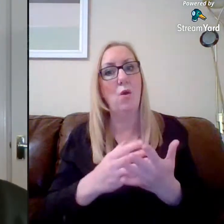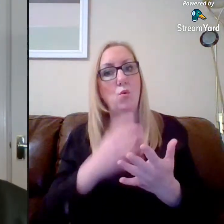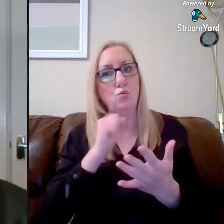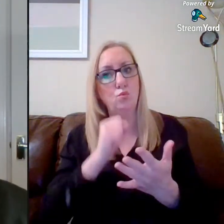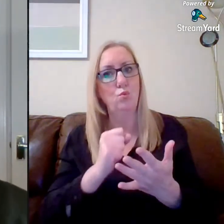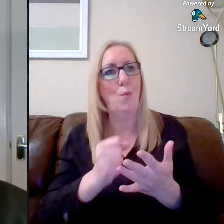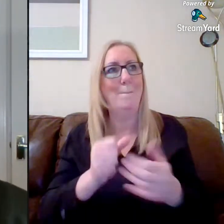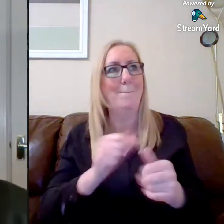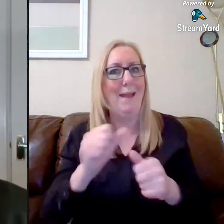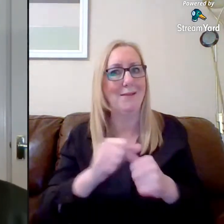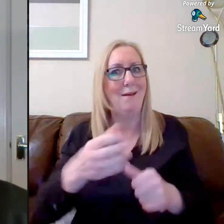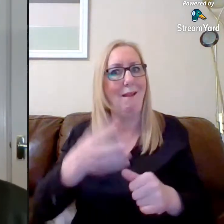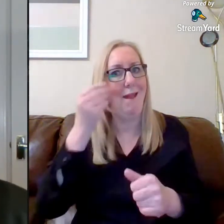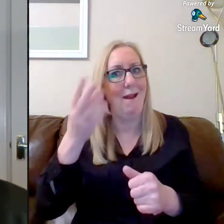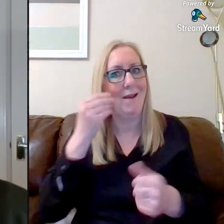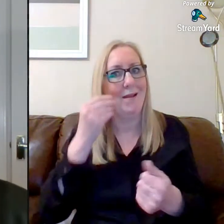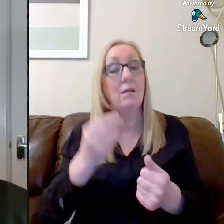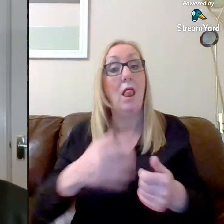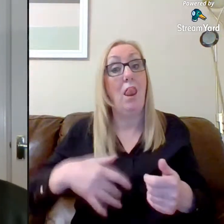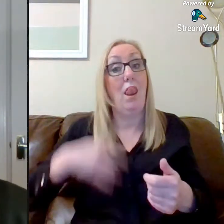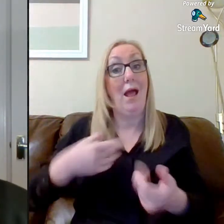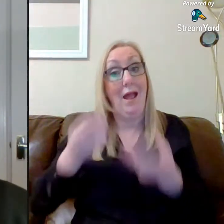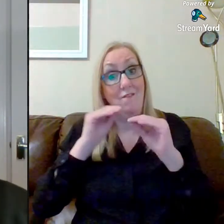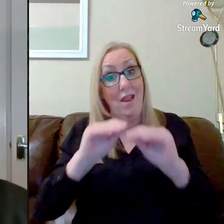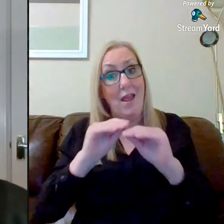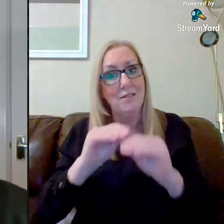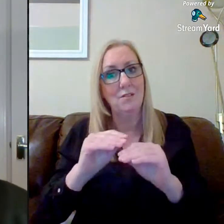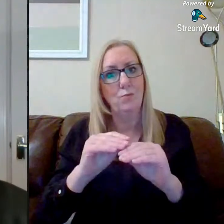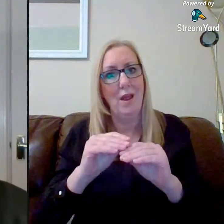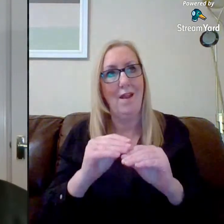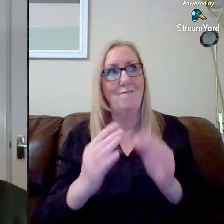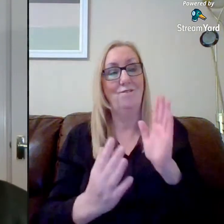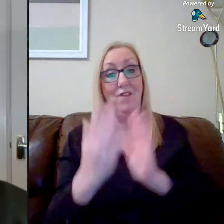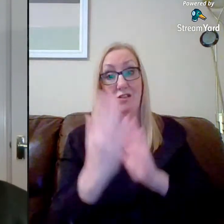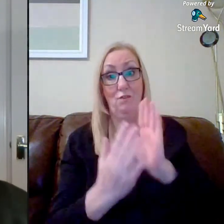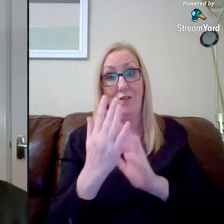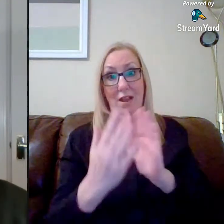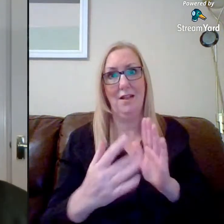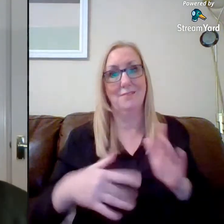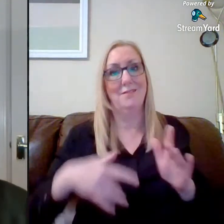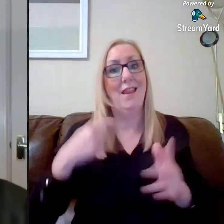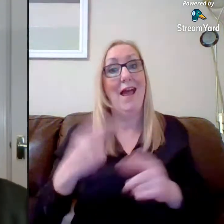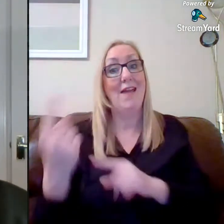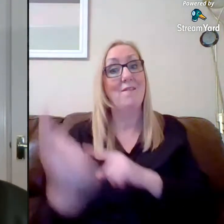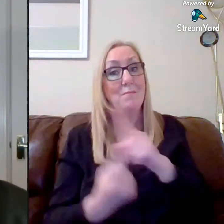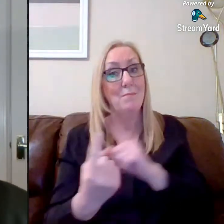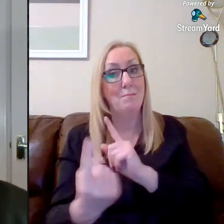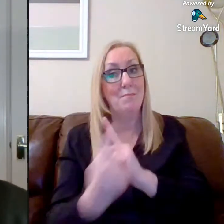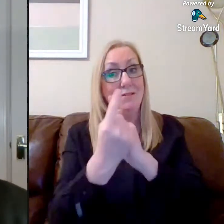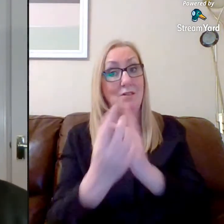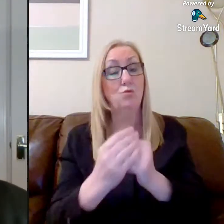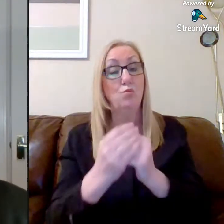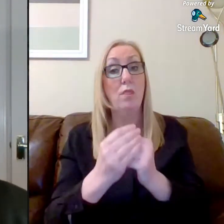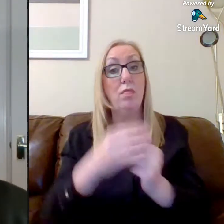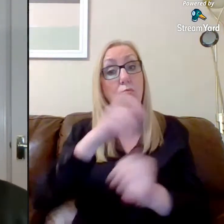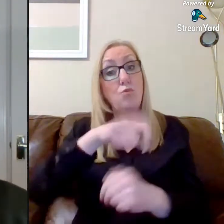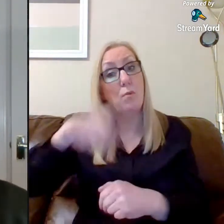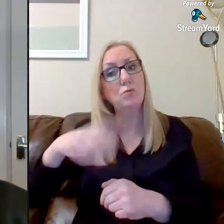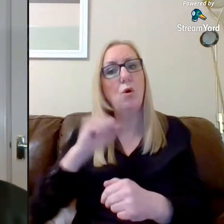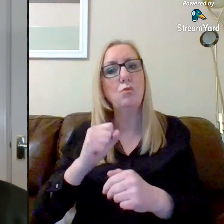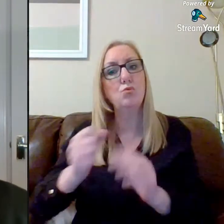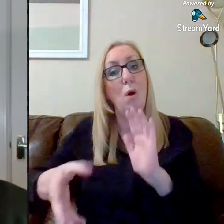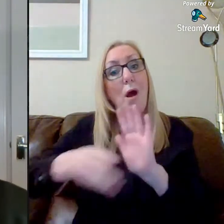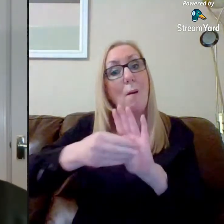are offering live lessons where they're doing face to face kind of consultation, live meetings with pupils. They're also uploading video